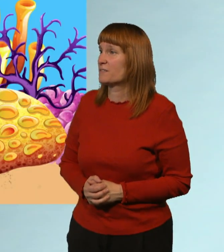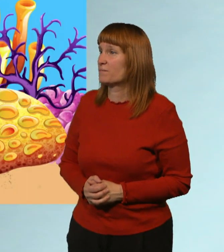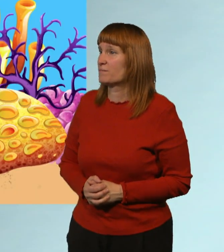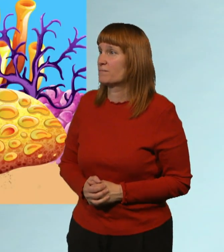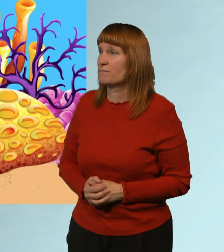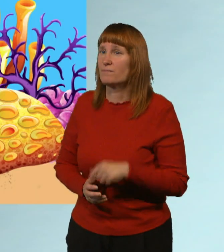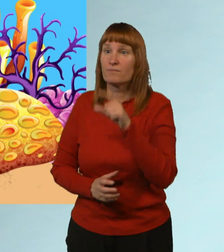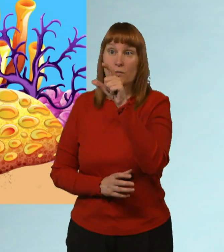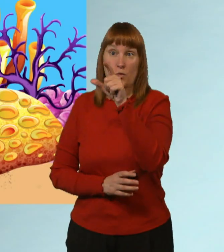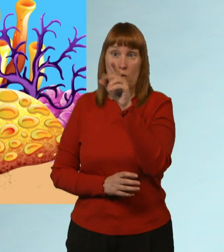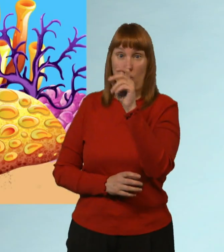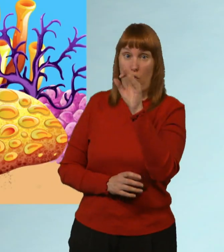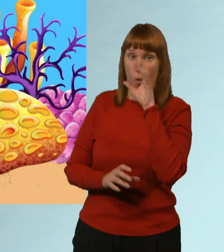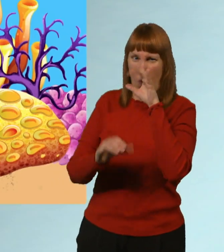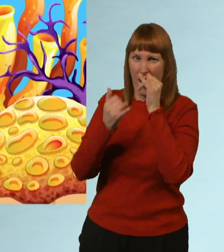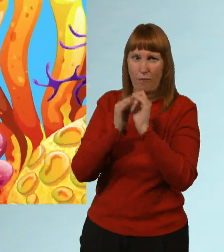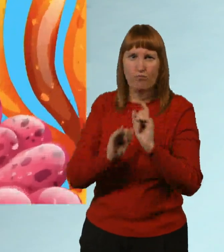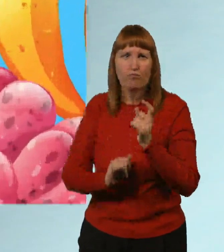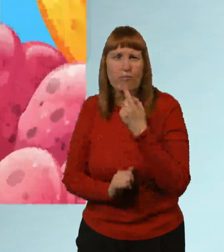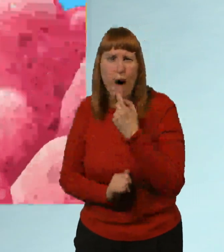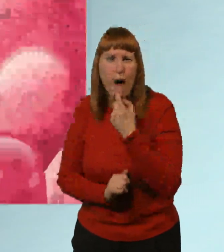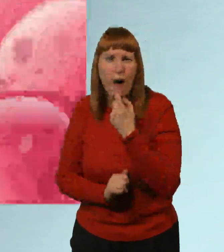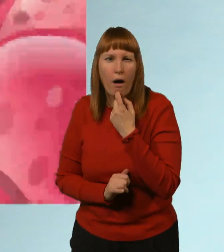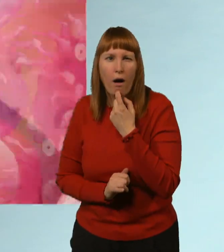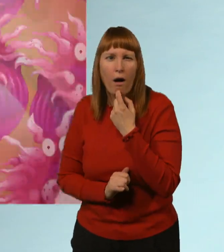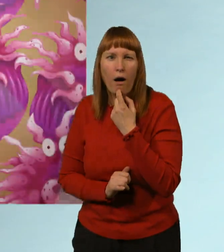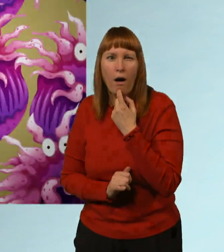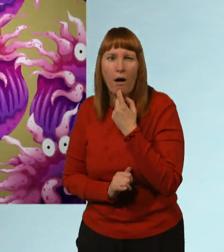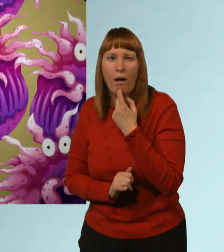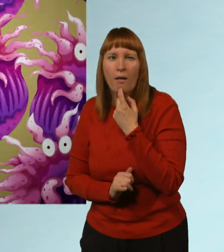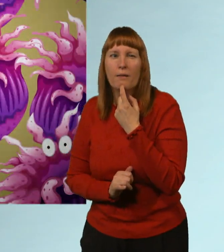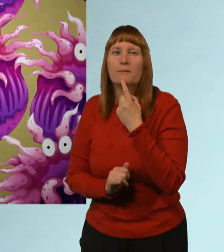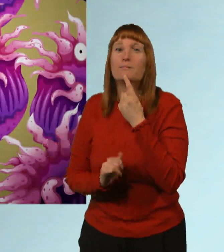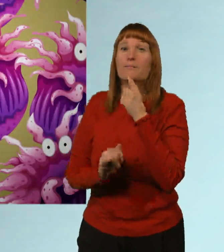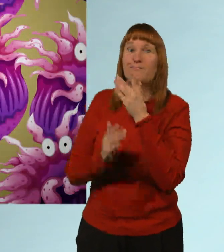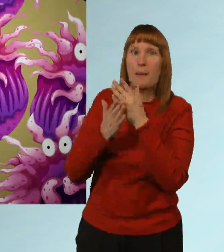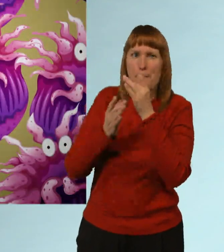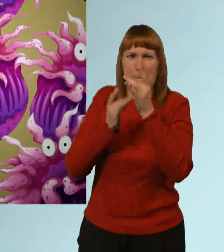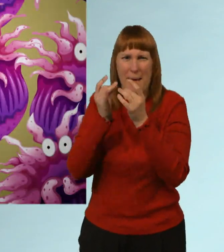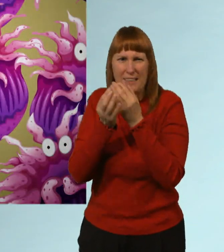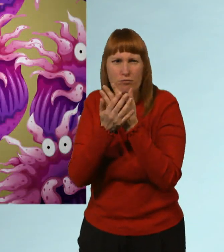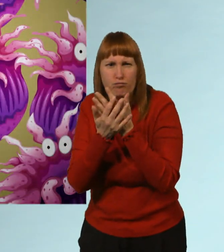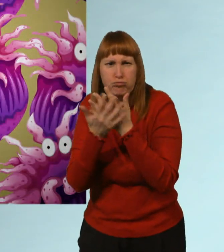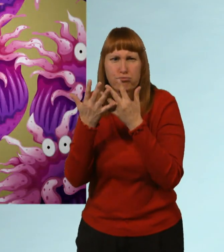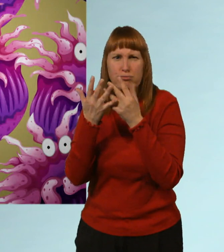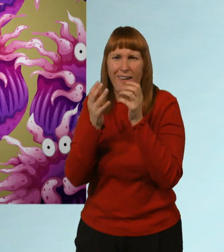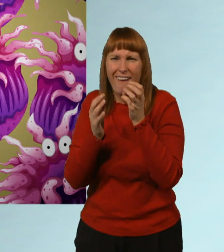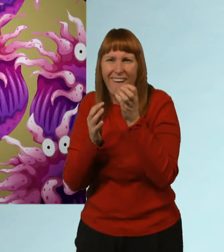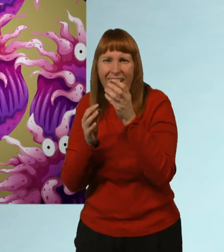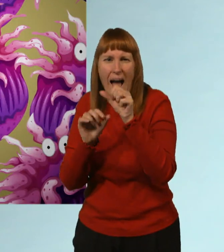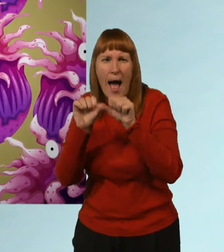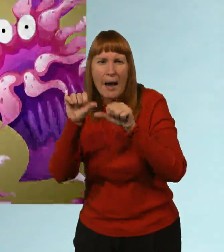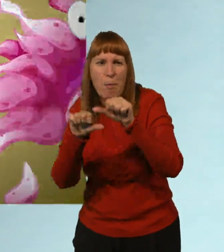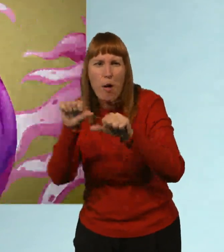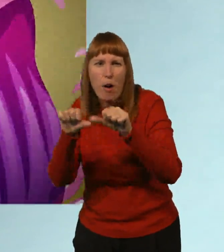Coral can look like rock. But it's actually made up of lots and lots of tiny animals called coral polyps. And